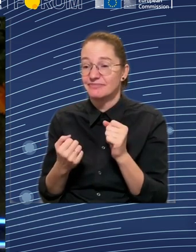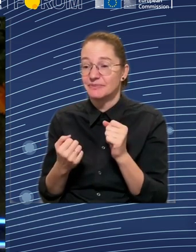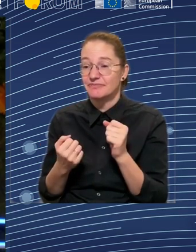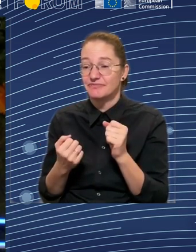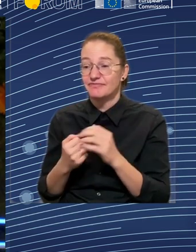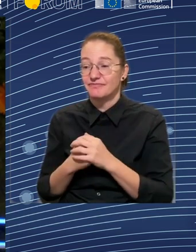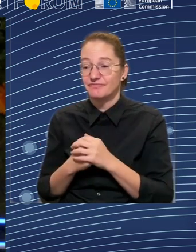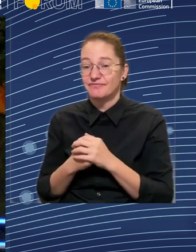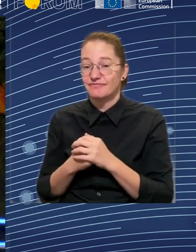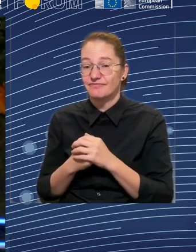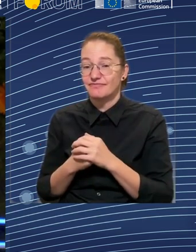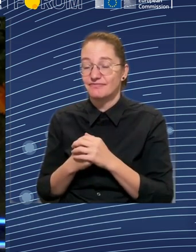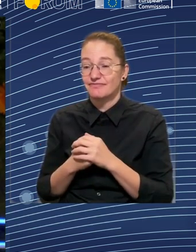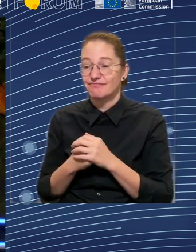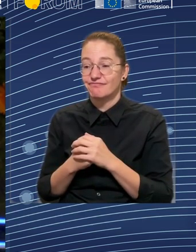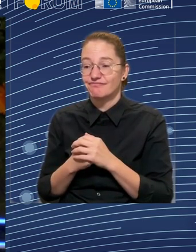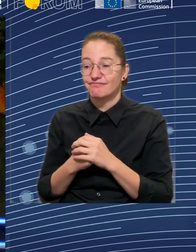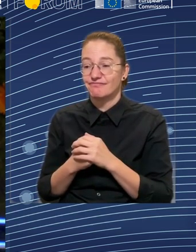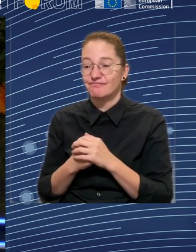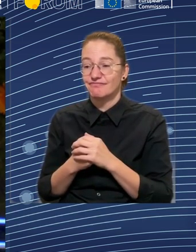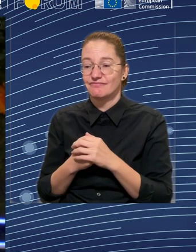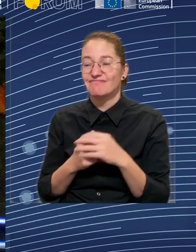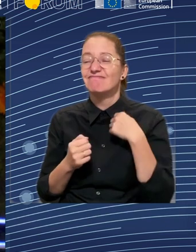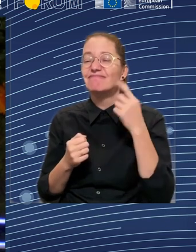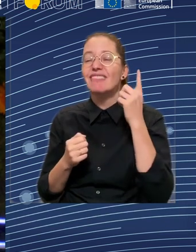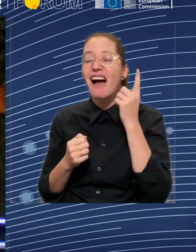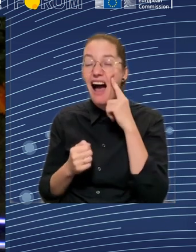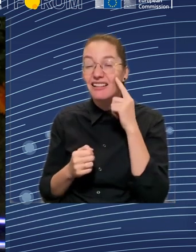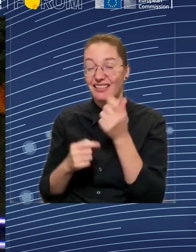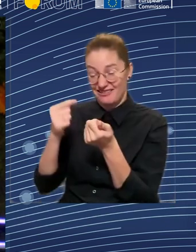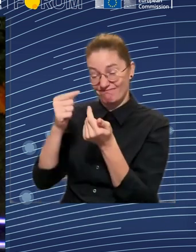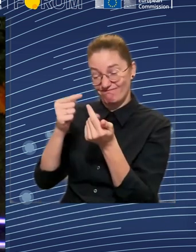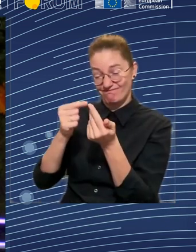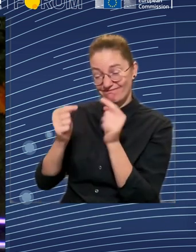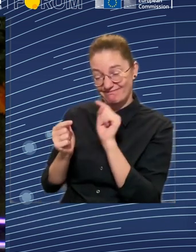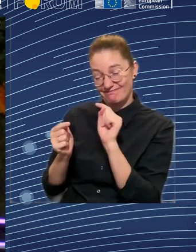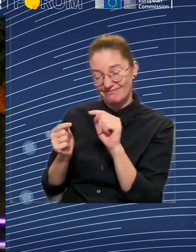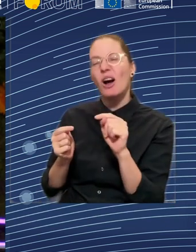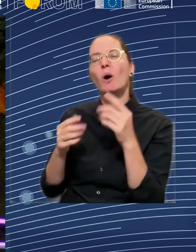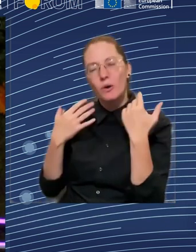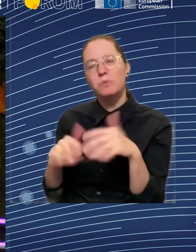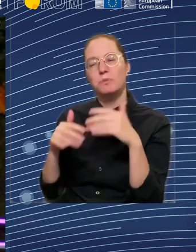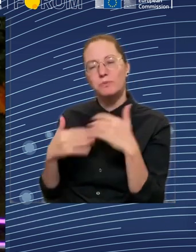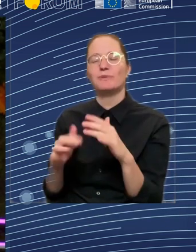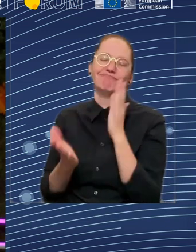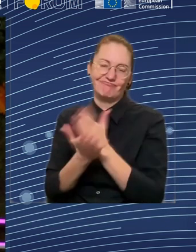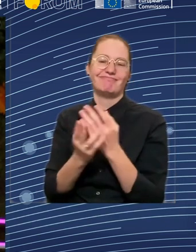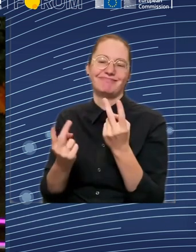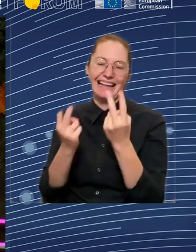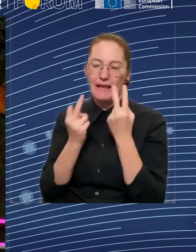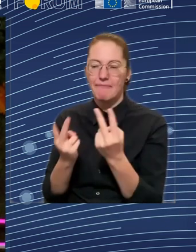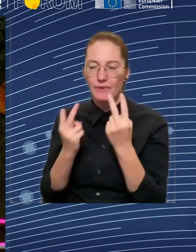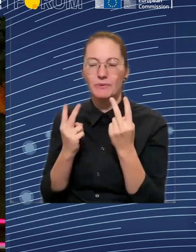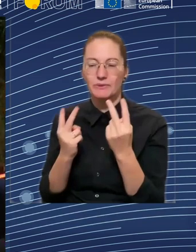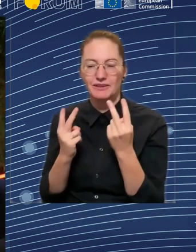I've been raising this on a number of occasions over many, many years. And I understand